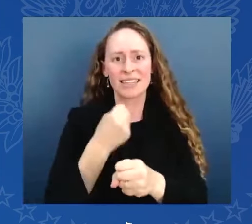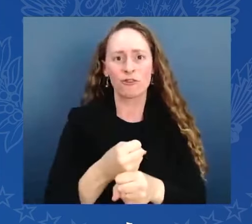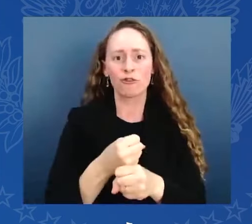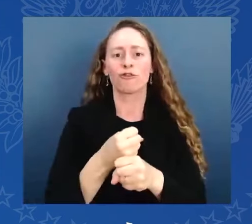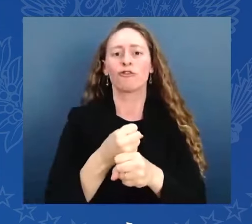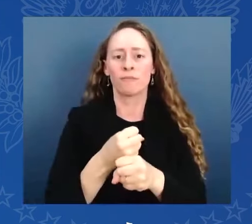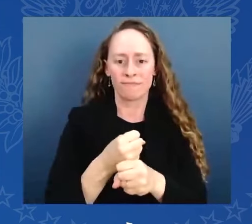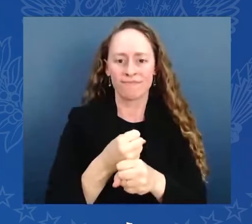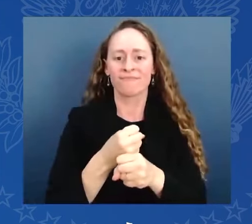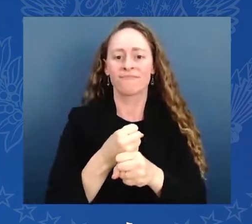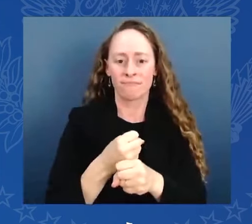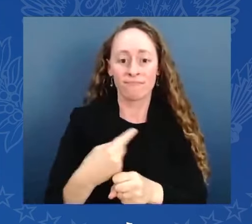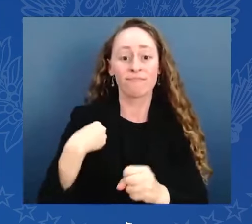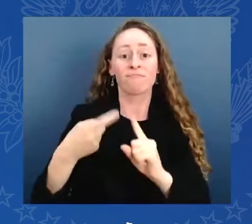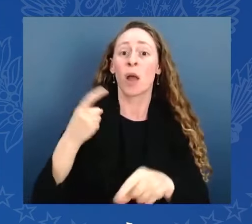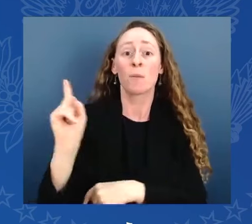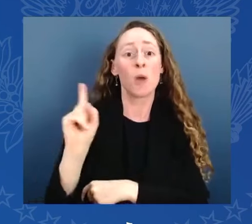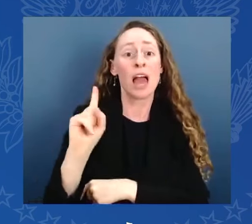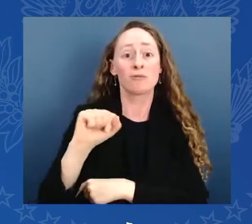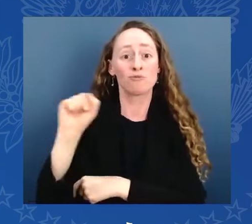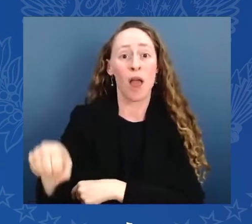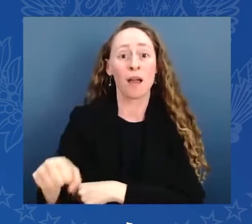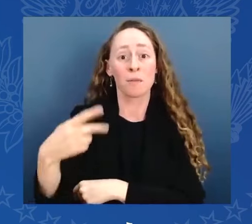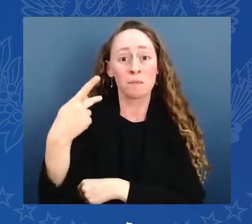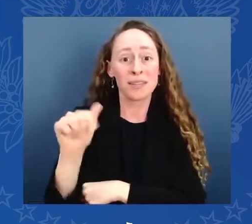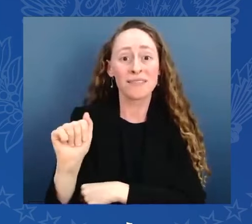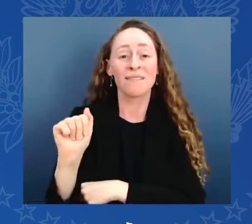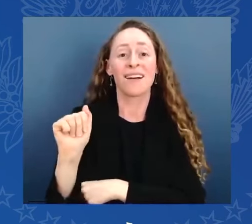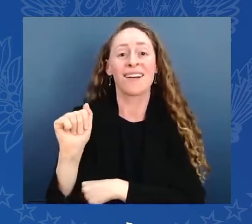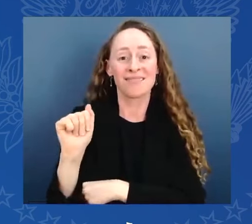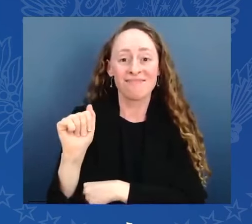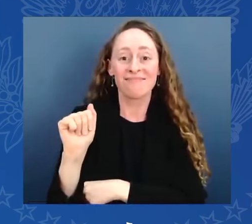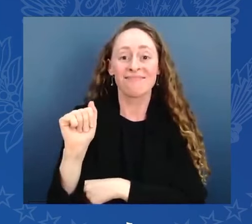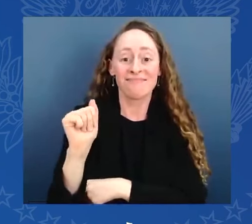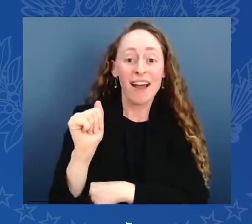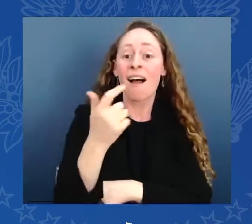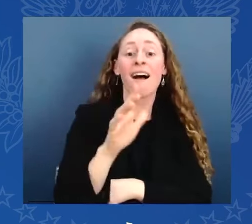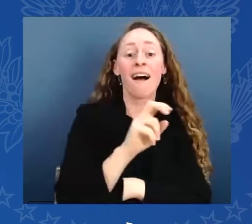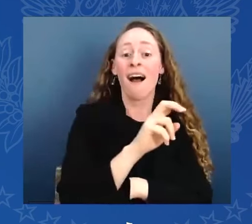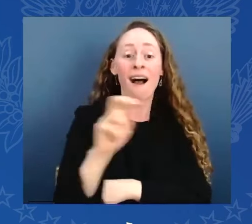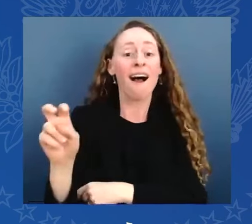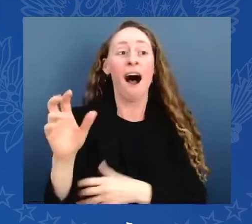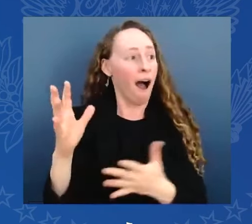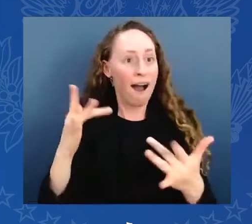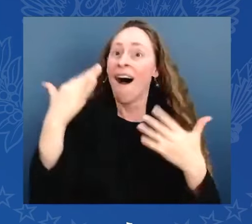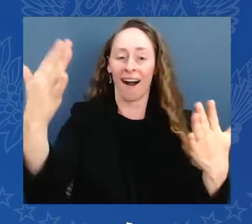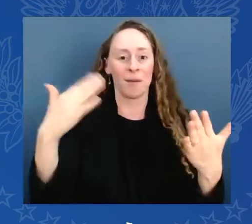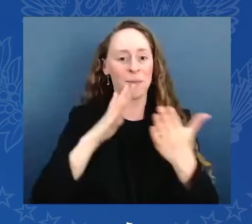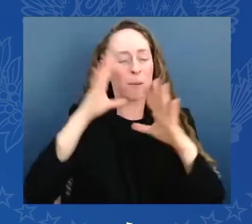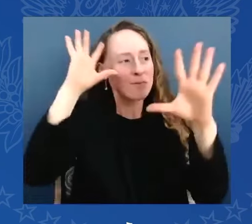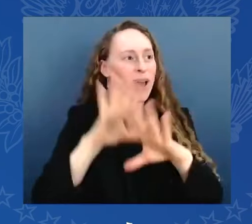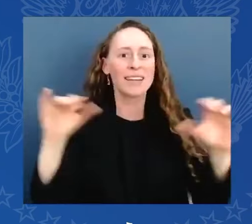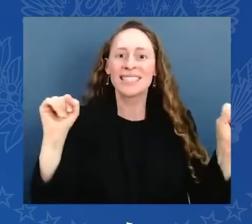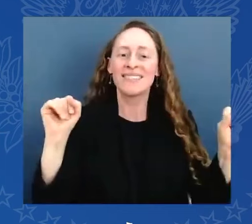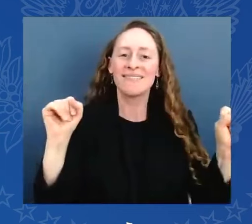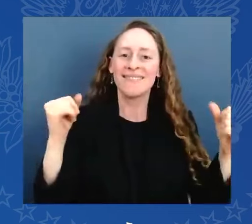the resolute desk in the Oval Office as President of the United States. But here I am. That's what so special about